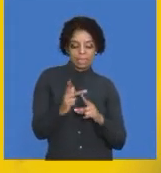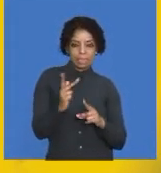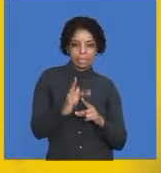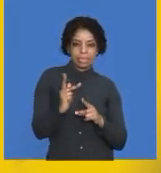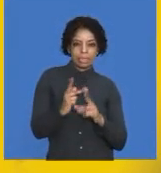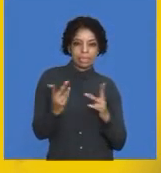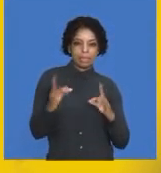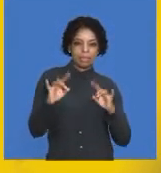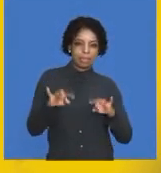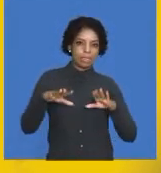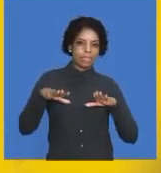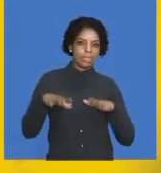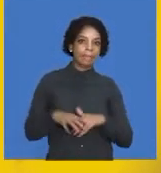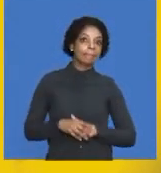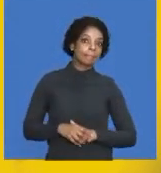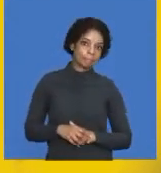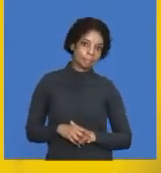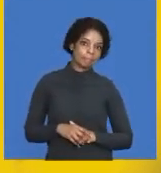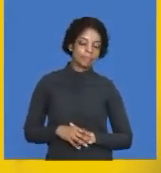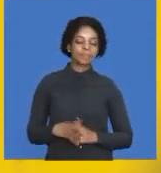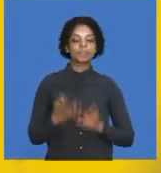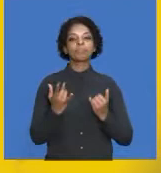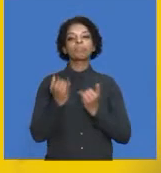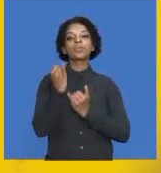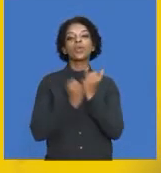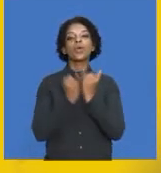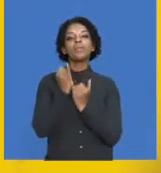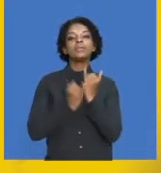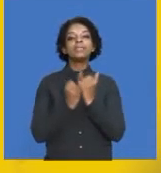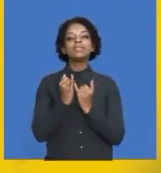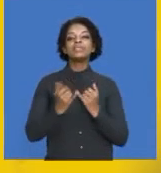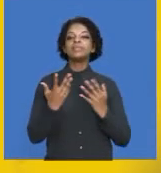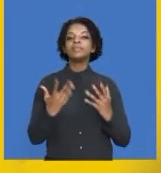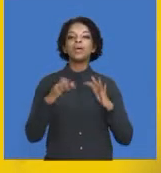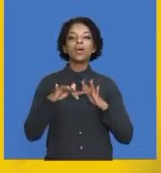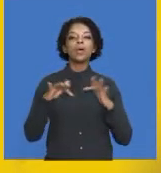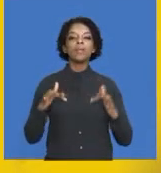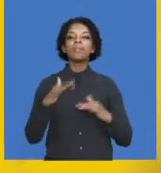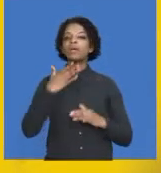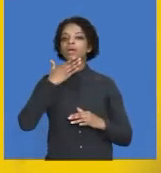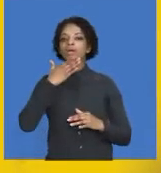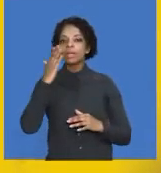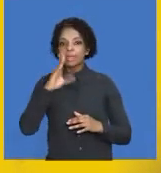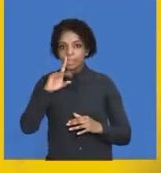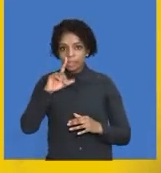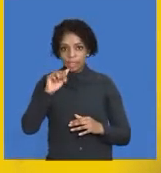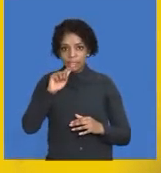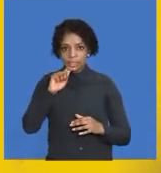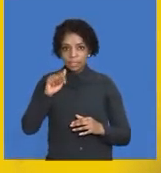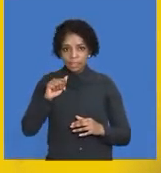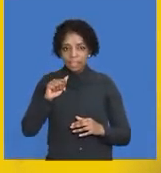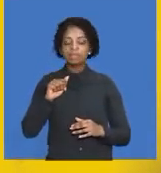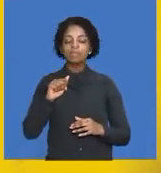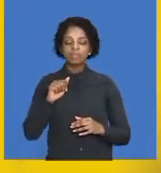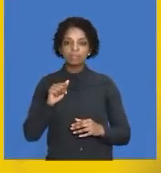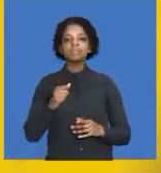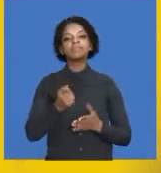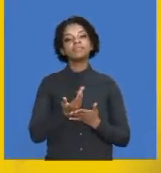upcoming exams. This next competition is for anyone who's constantly running out of data. So, if that's you, listen up.